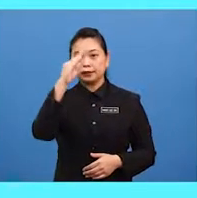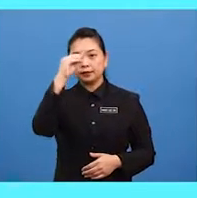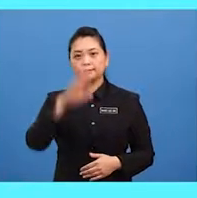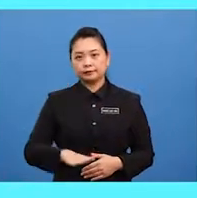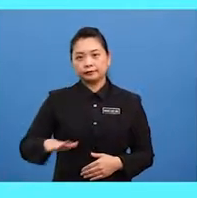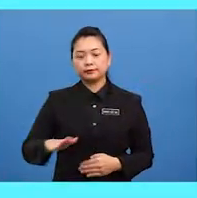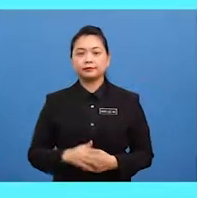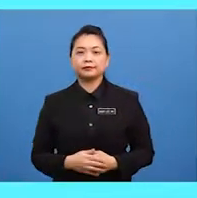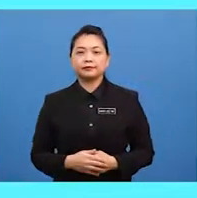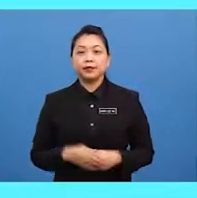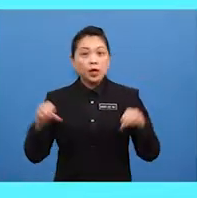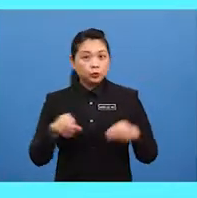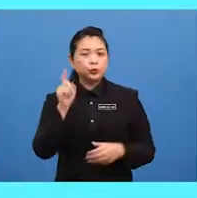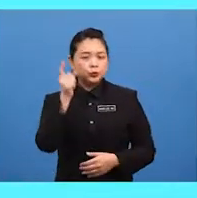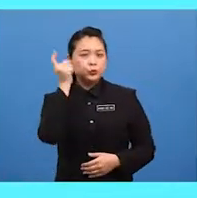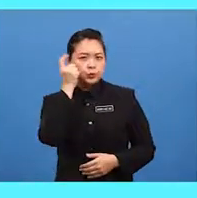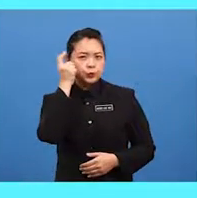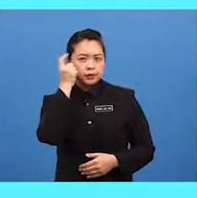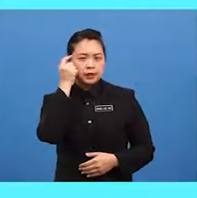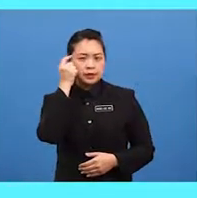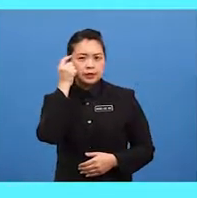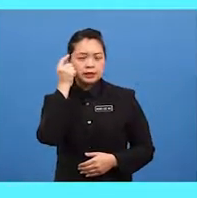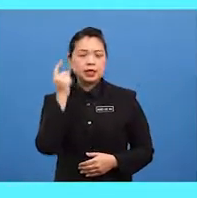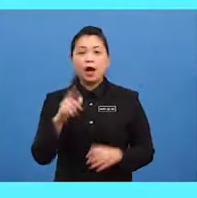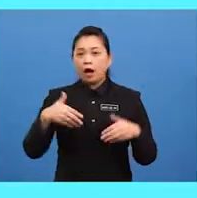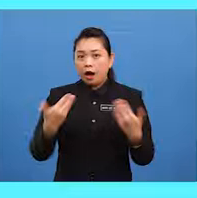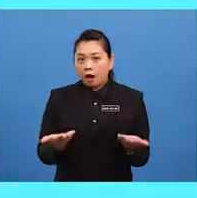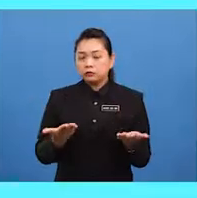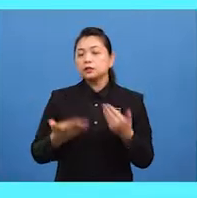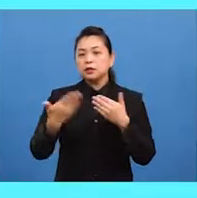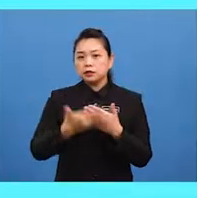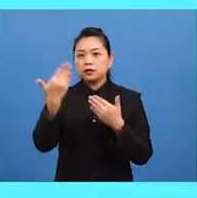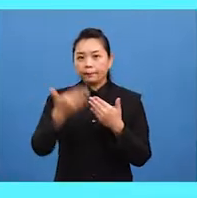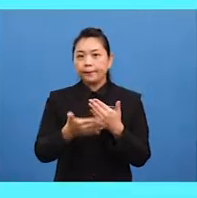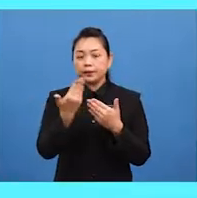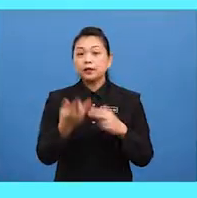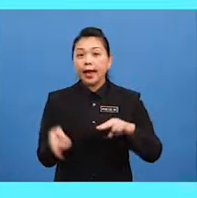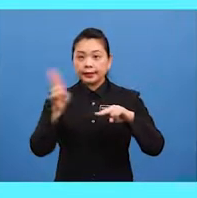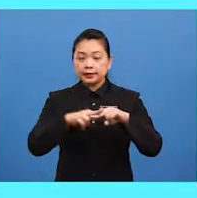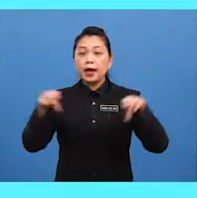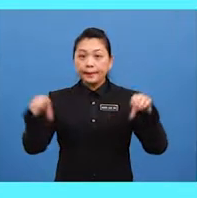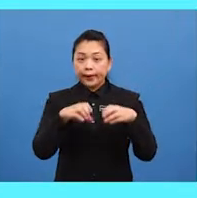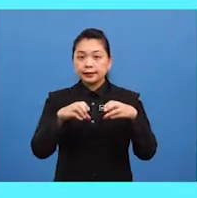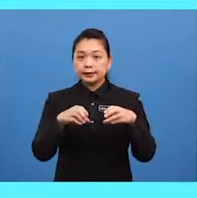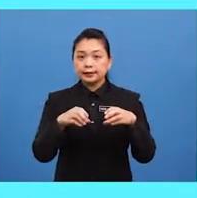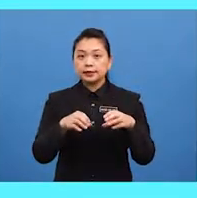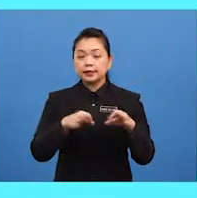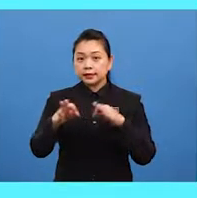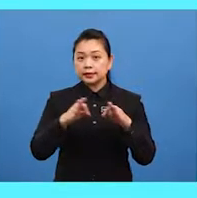do you notice how this simple addition makes your description clearer?